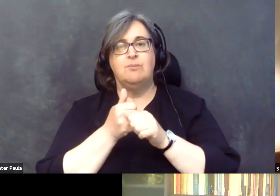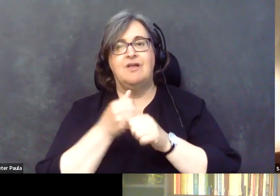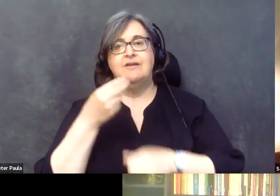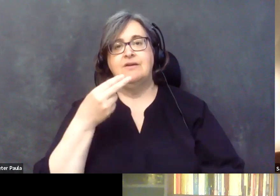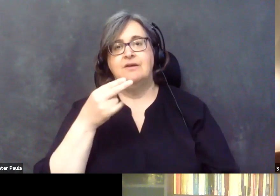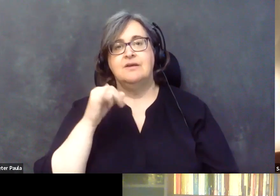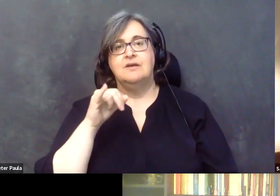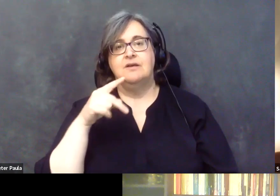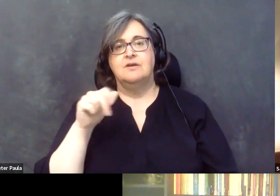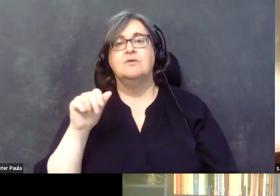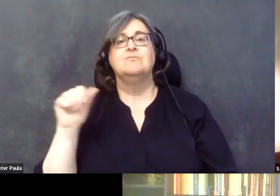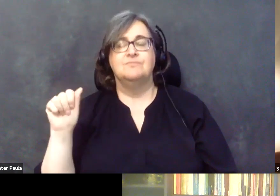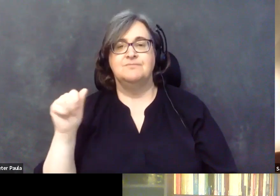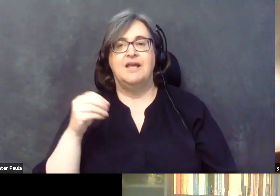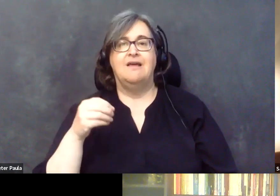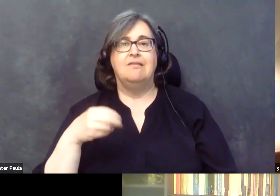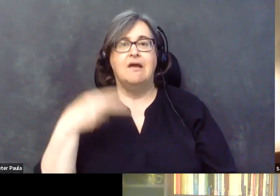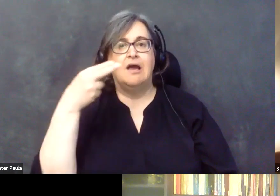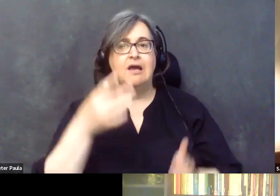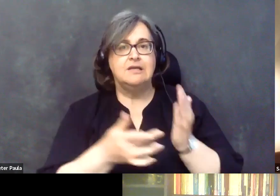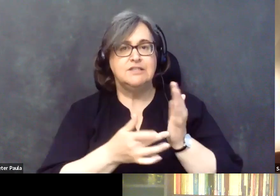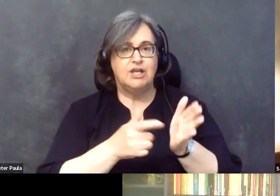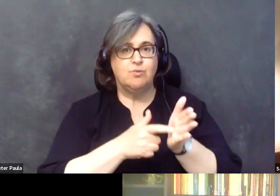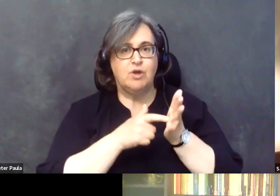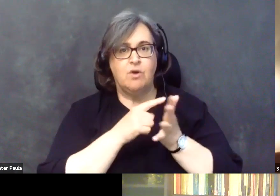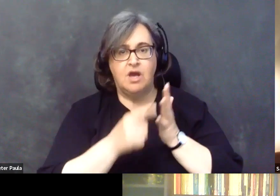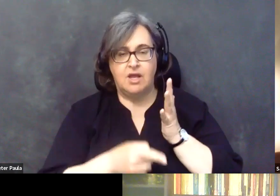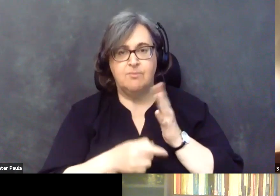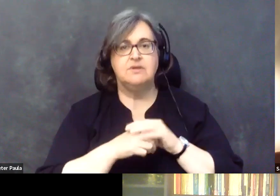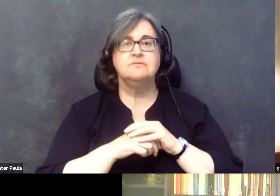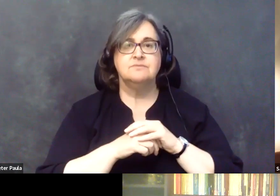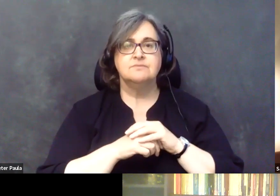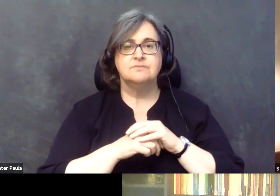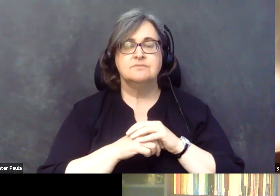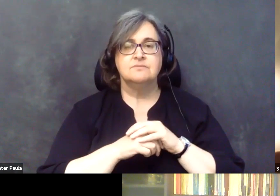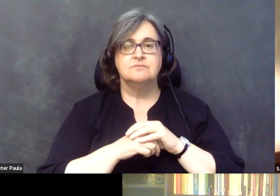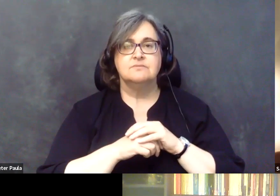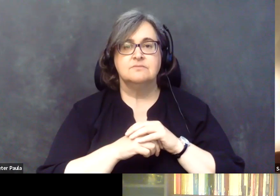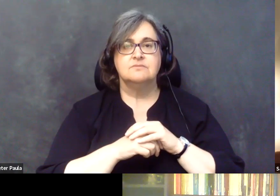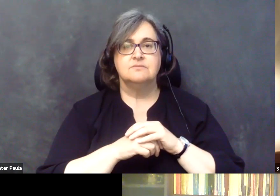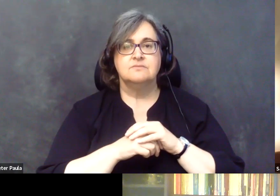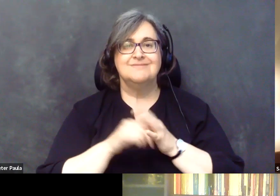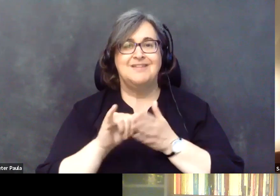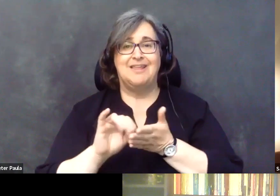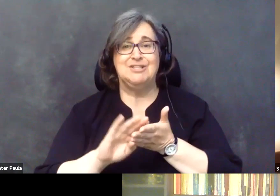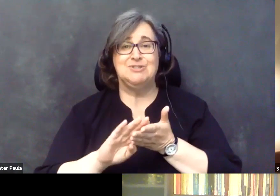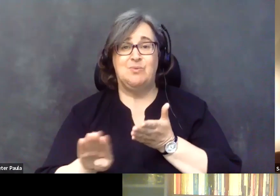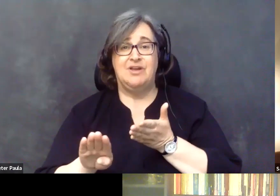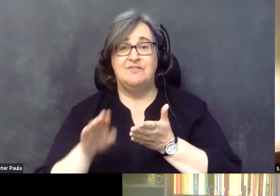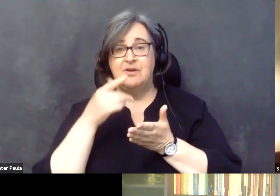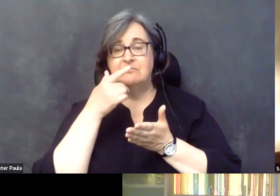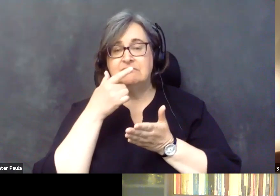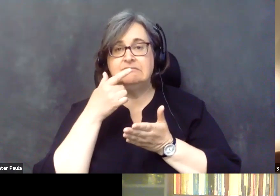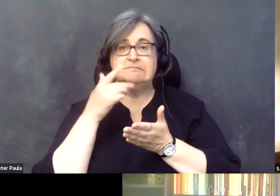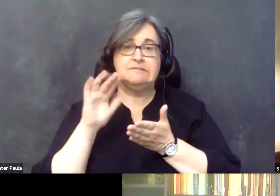and high-tech requirements. And, and, and, those have kind of been waived to, to a certain degree.